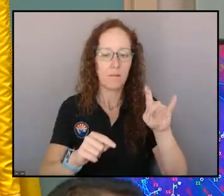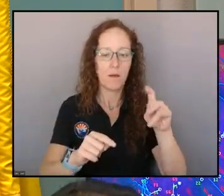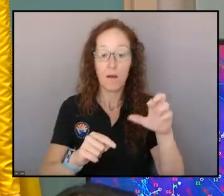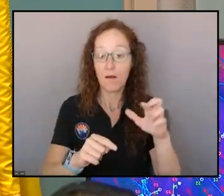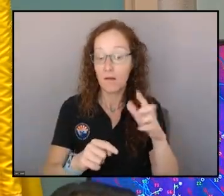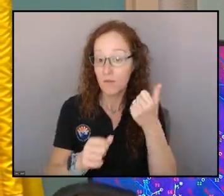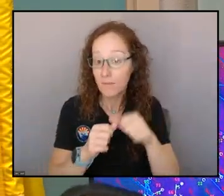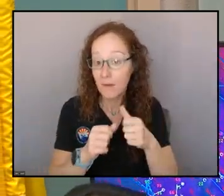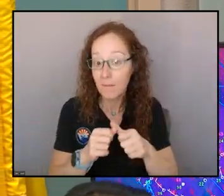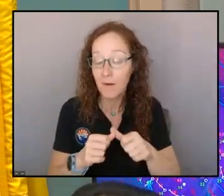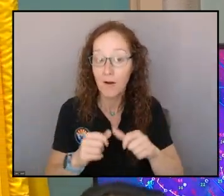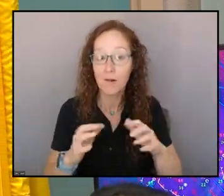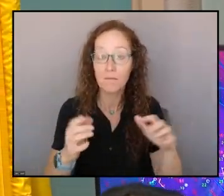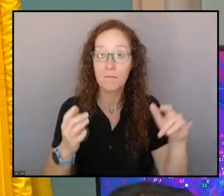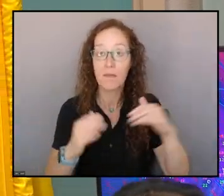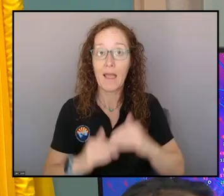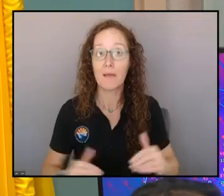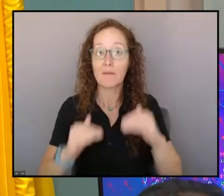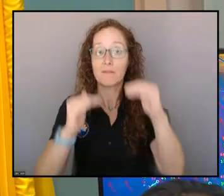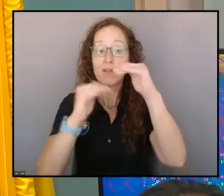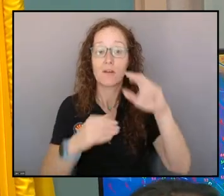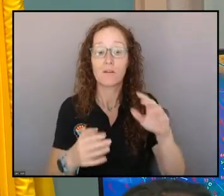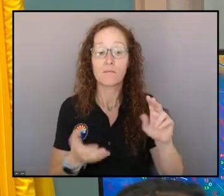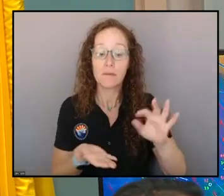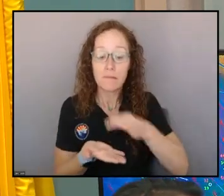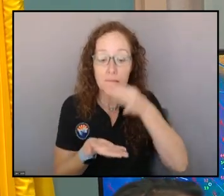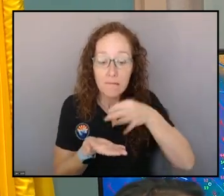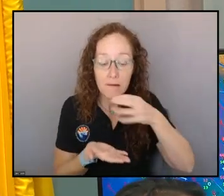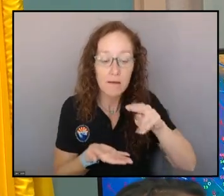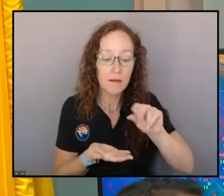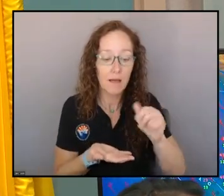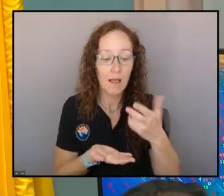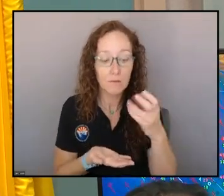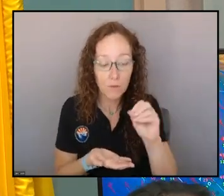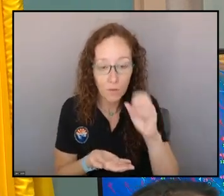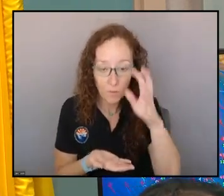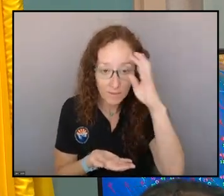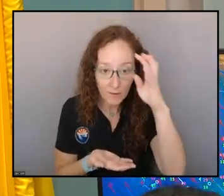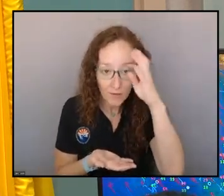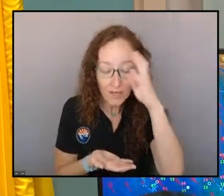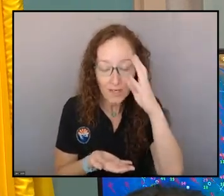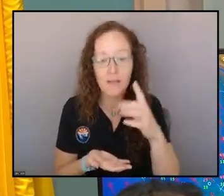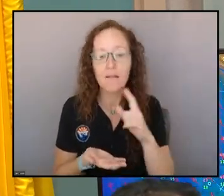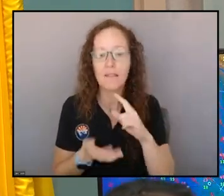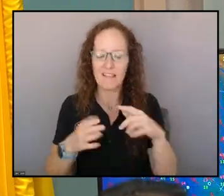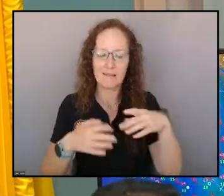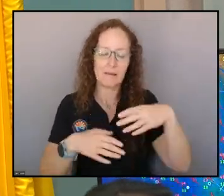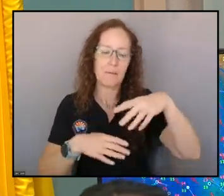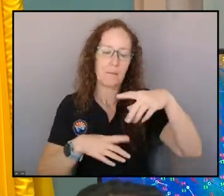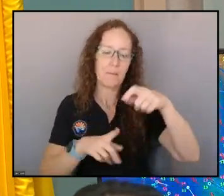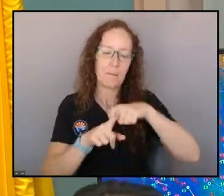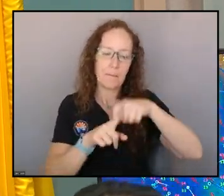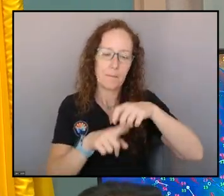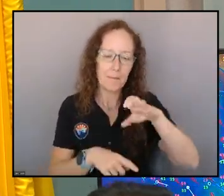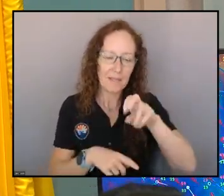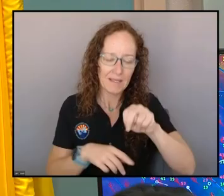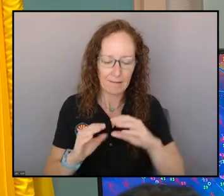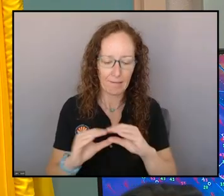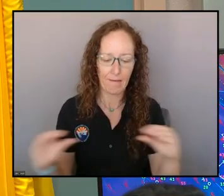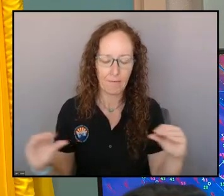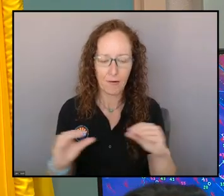the layer that can shift things up and cause things to be a little bit disturbed and unsettled as we get a little bit lower to the surface.